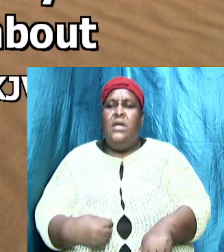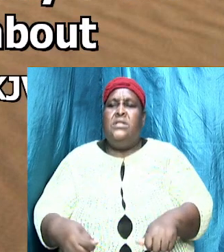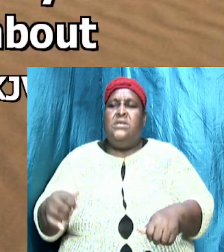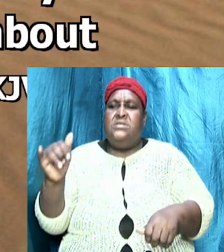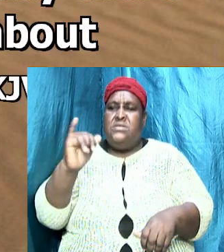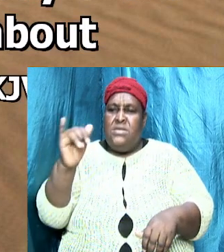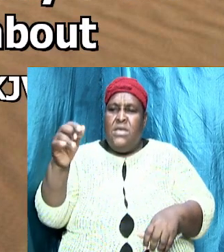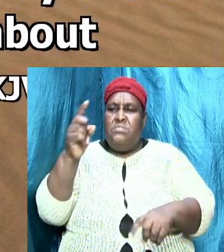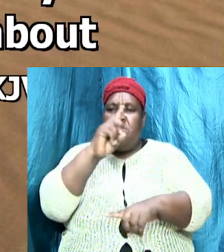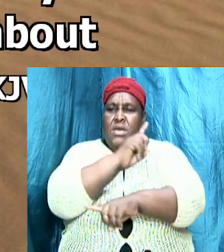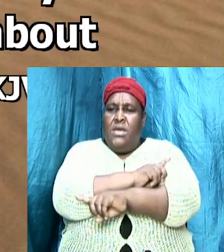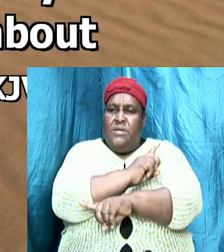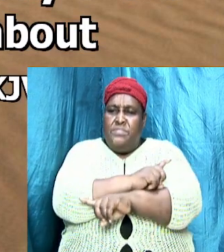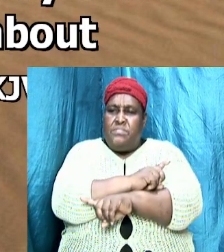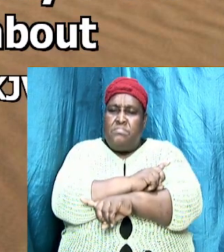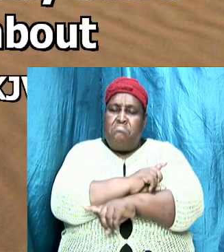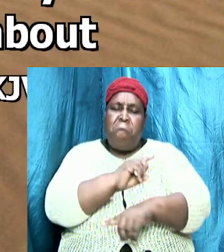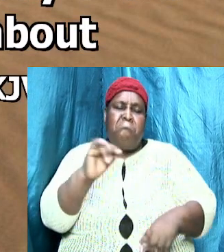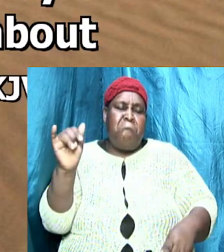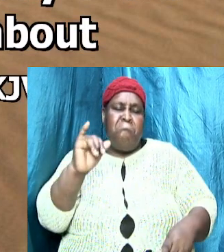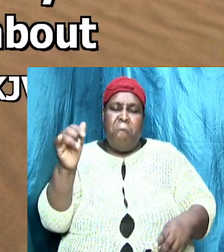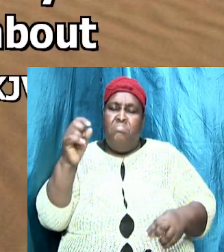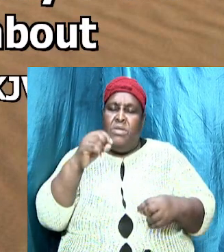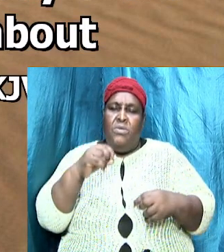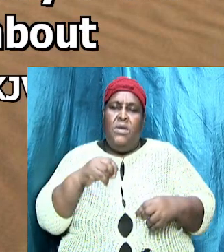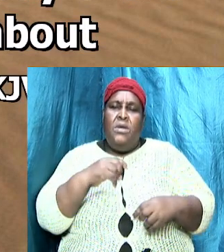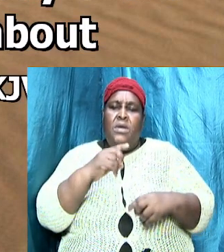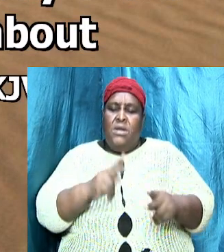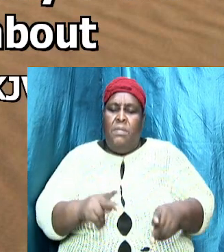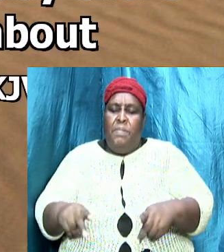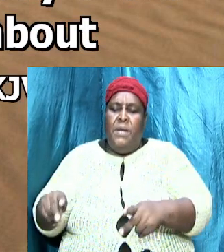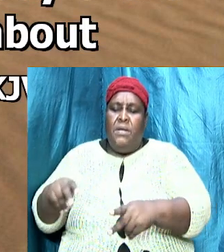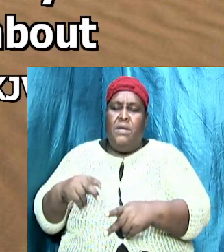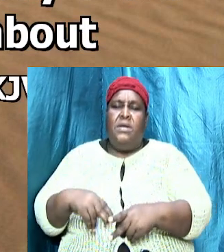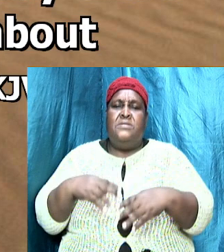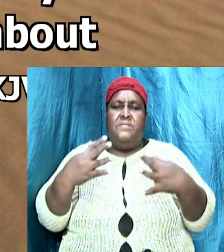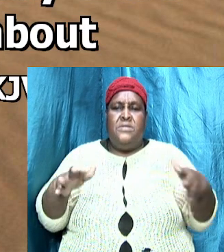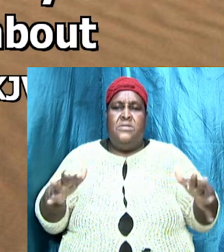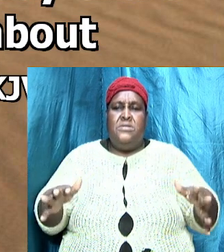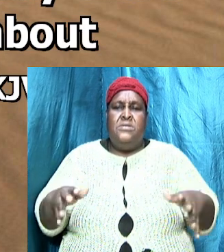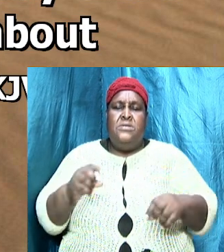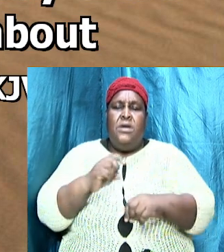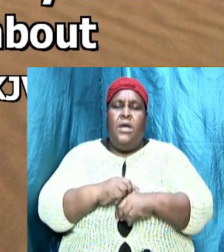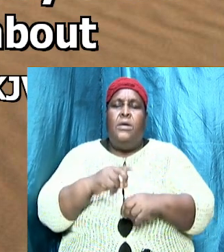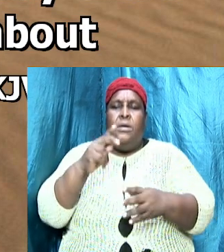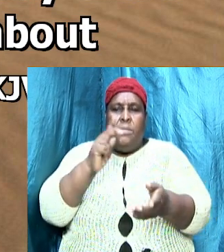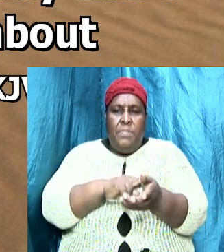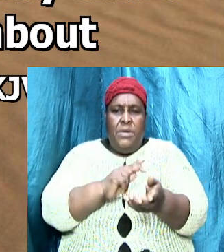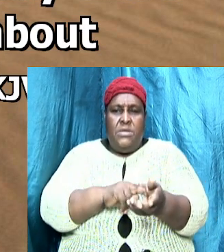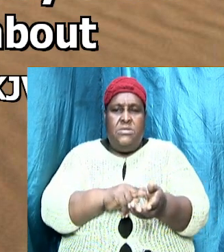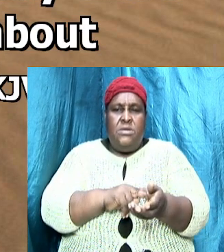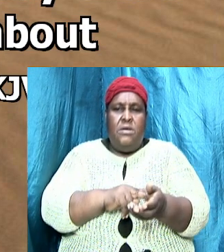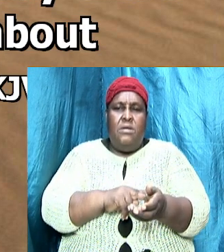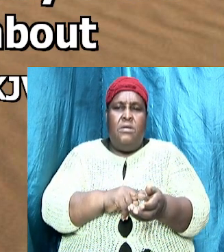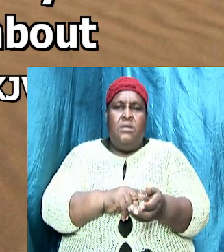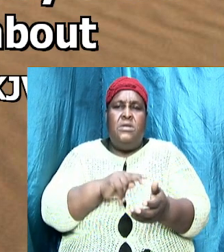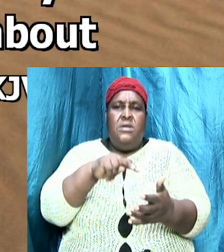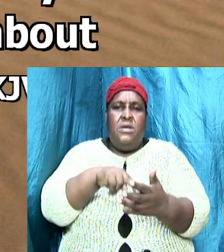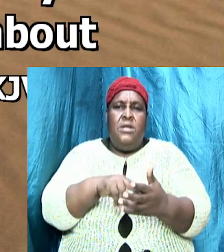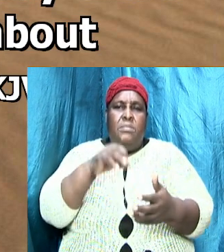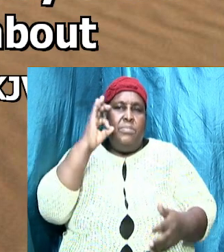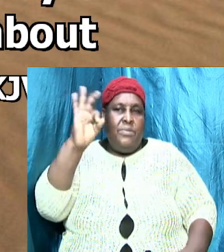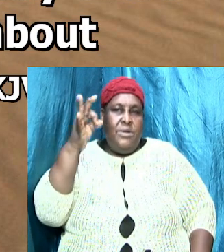so this was after the day of Pentecost Peter got up and preached and we are going to look at it